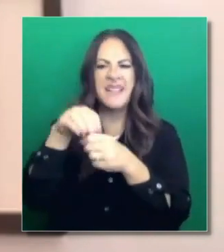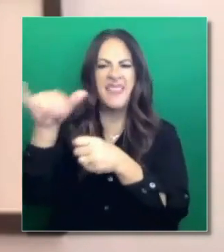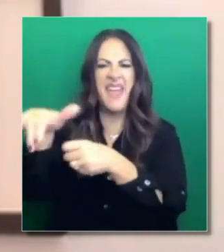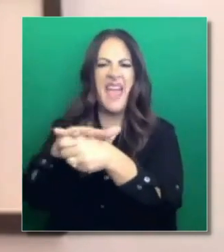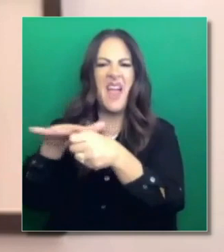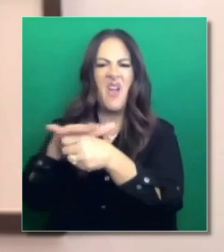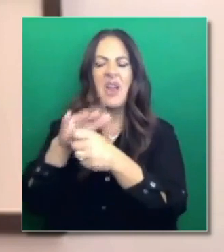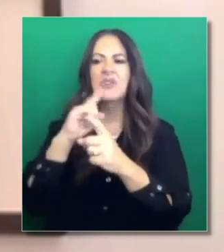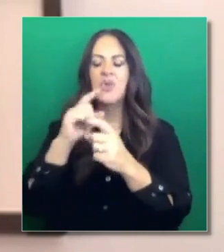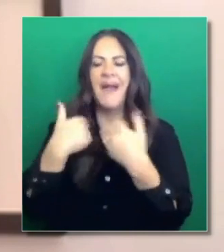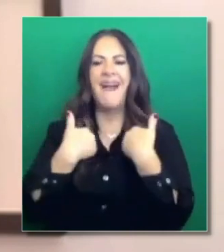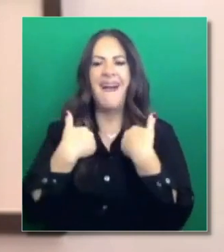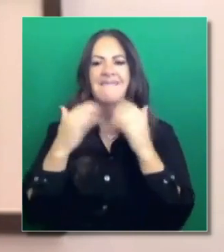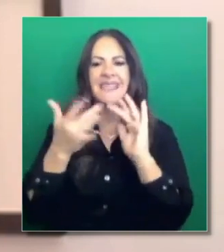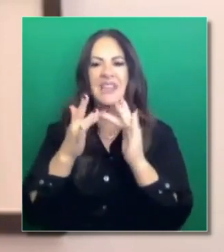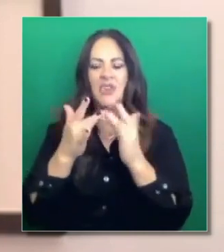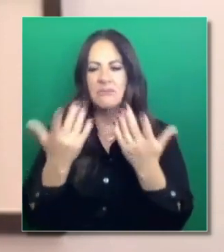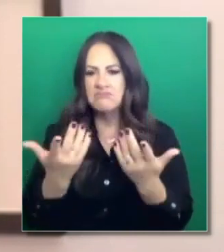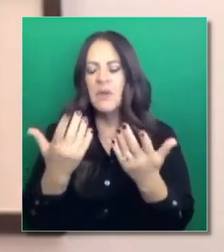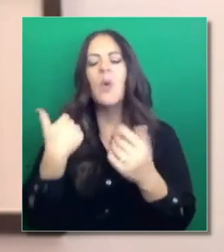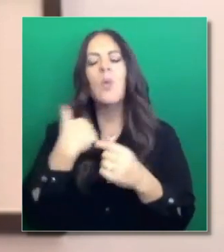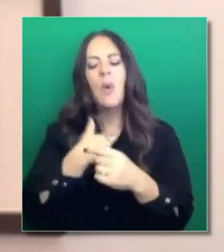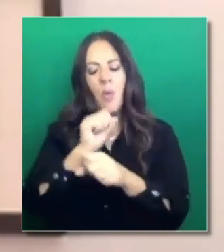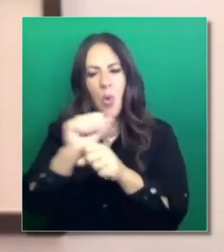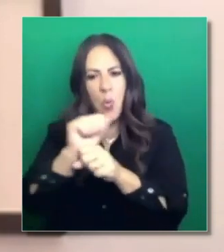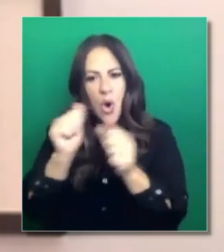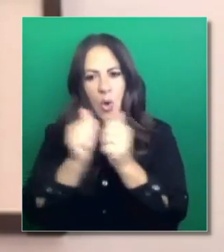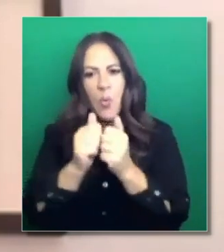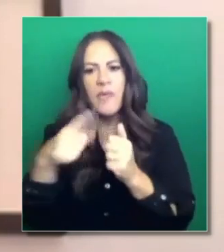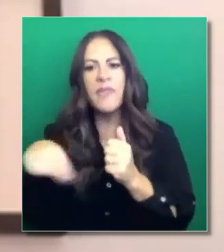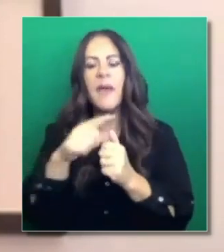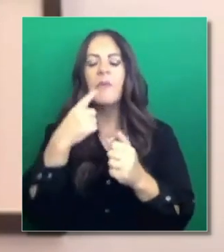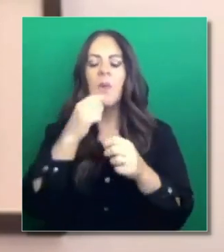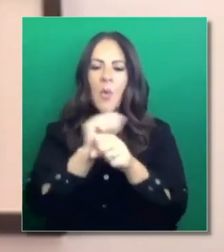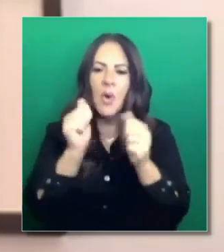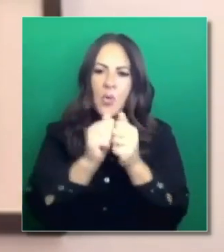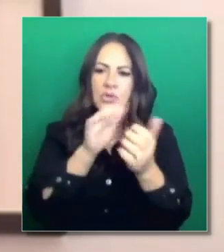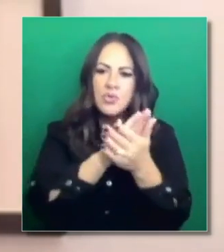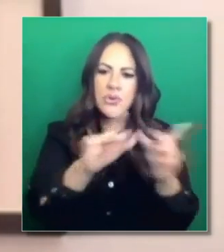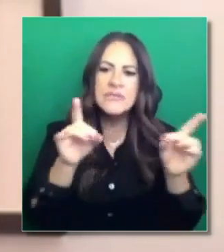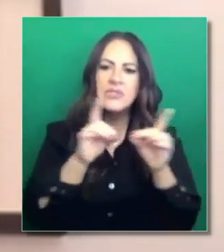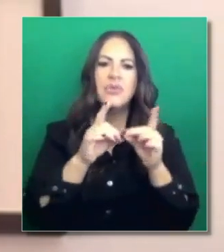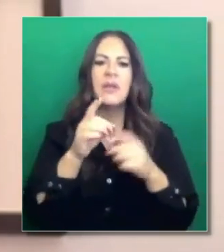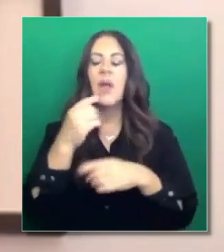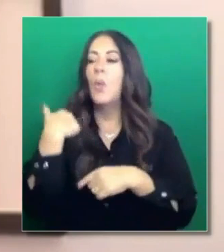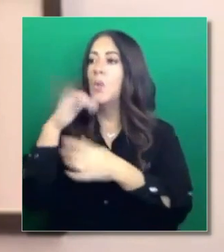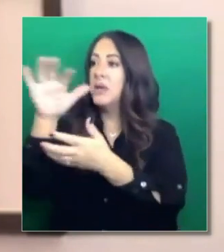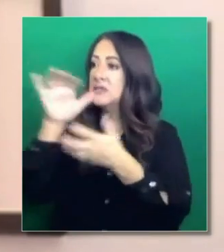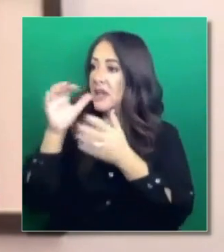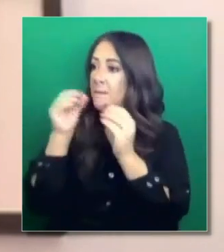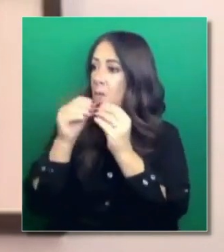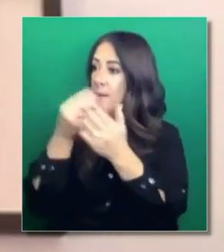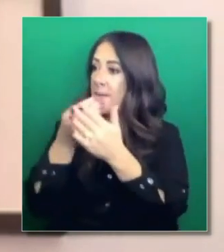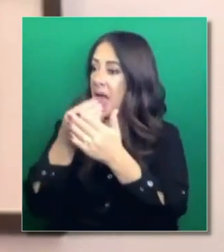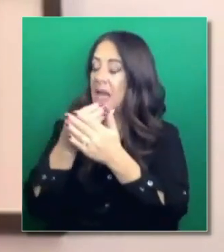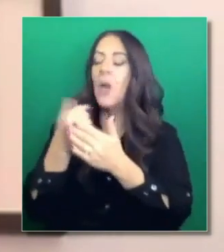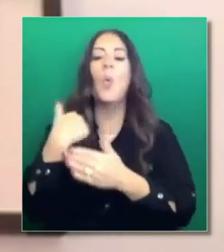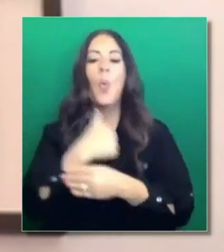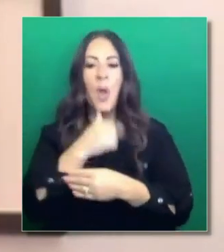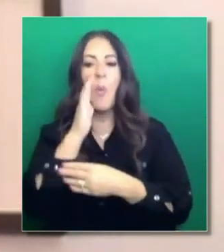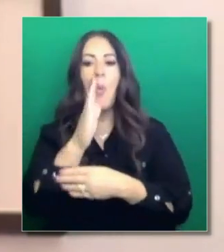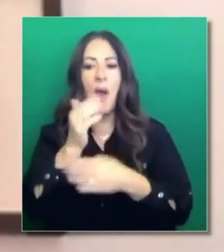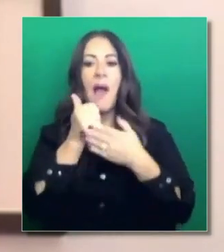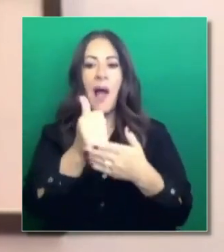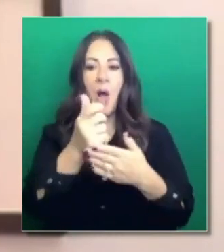to support professional development to help teachers. We want to work with our school districts when we receive additional federal funding that will allow them to